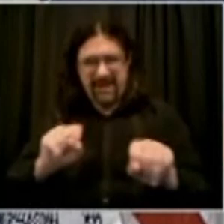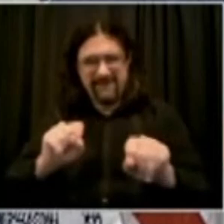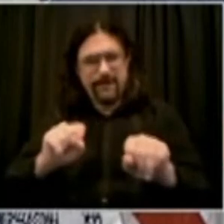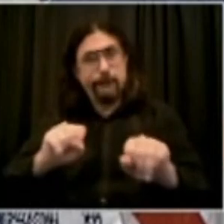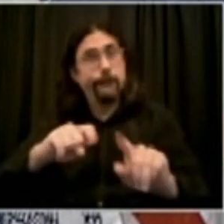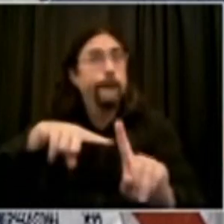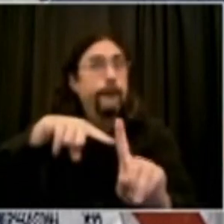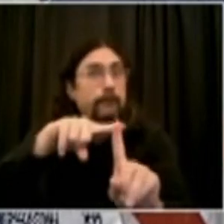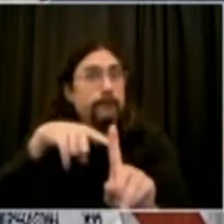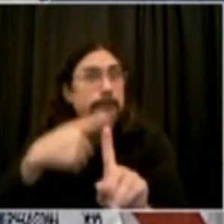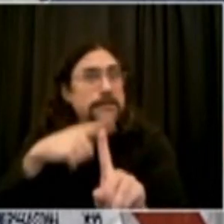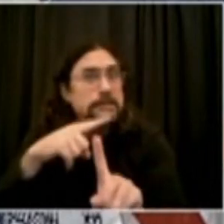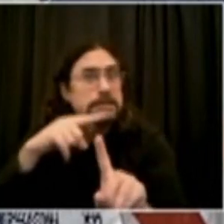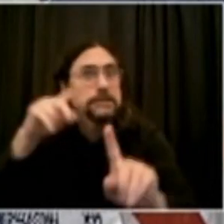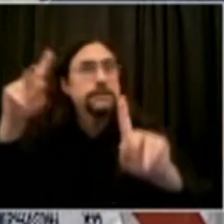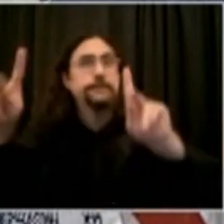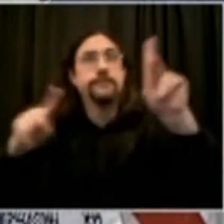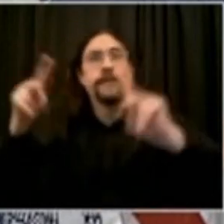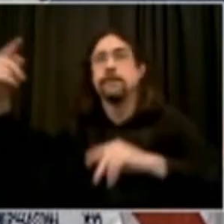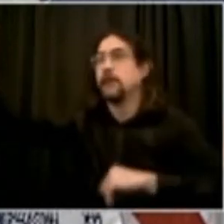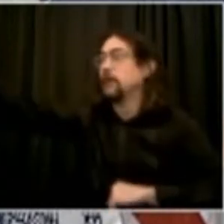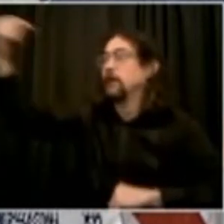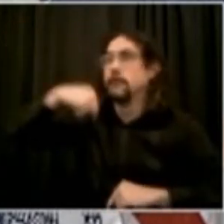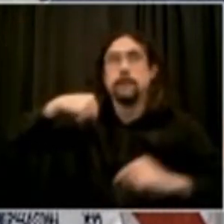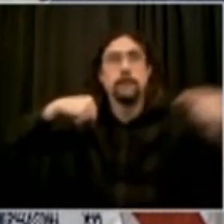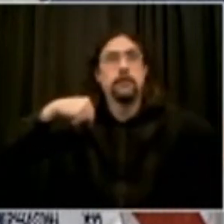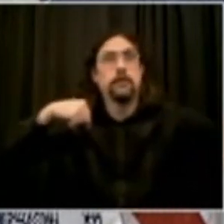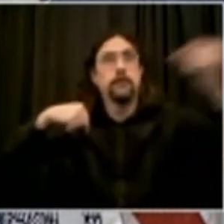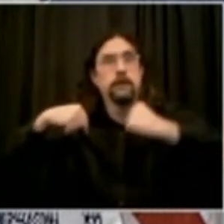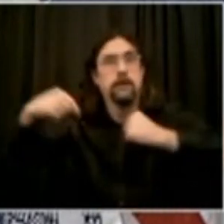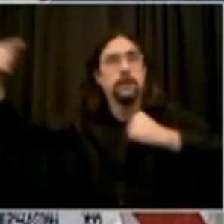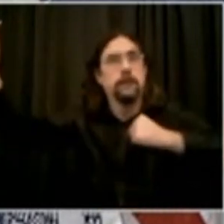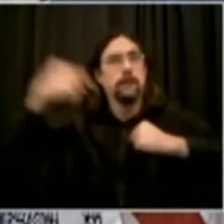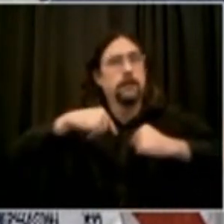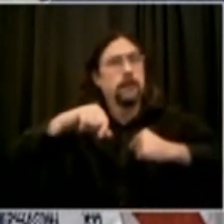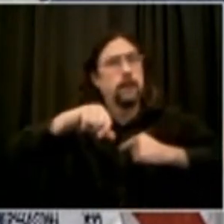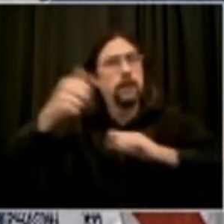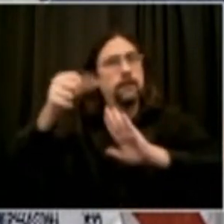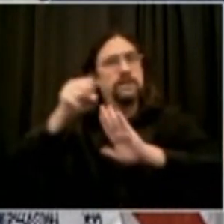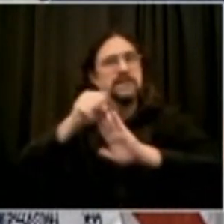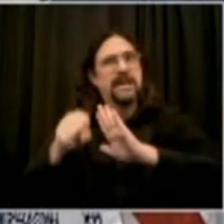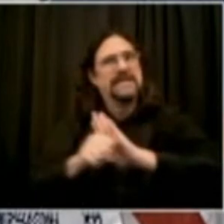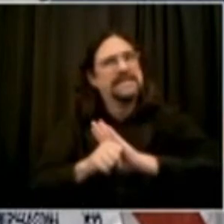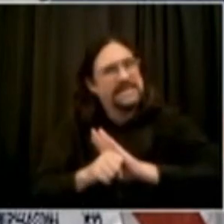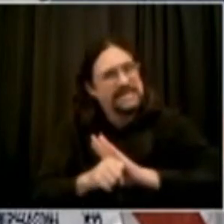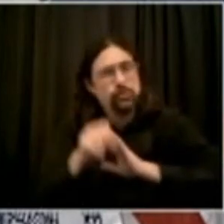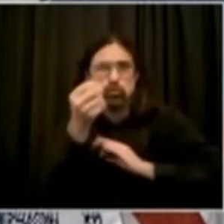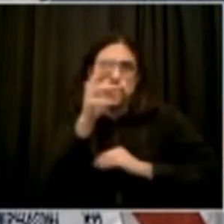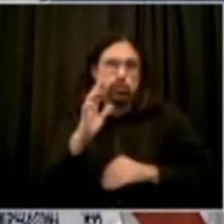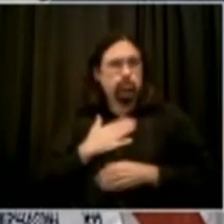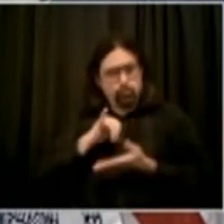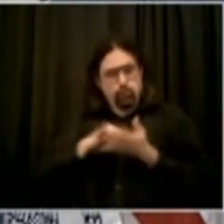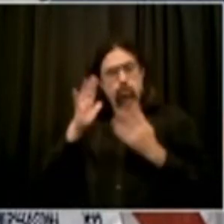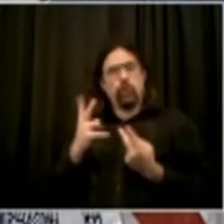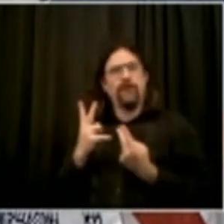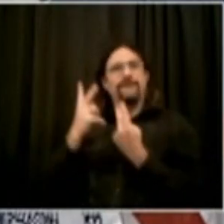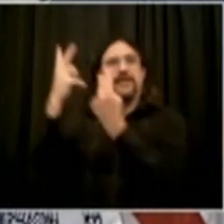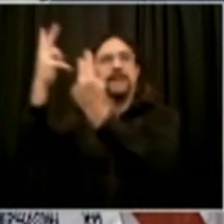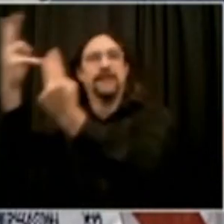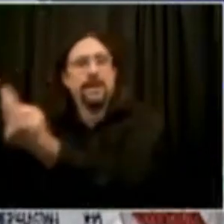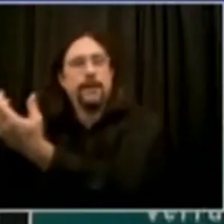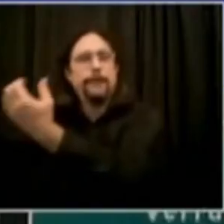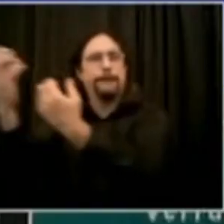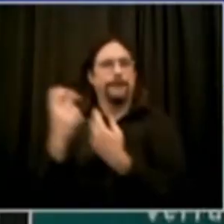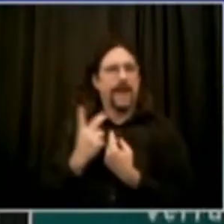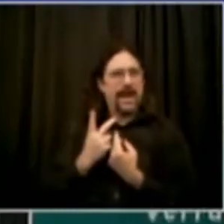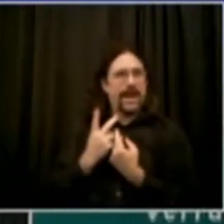They need the test and trace core, too. They need support in quarantining. They need information. And we're going to do that in a lot of ways. One of the things we're doing is our